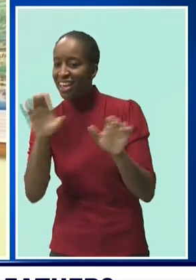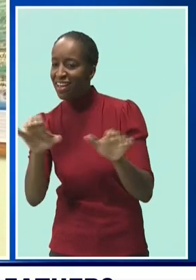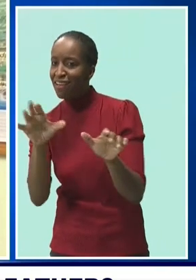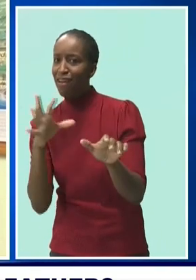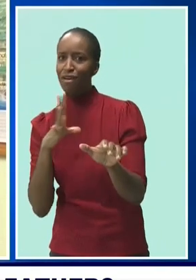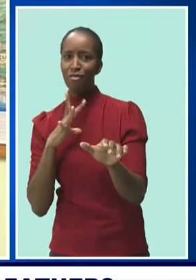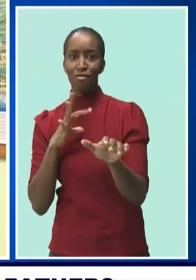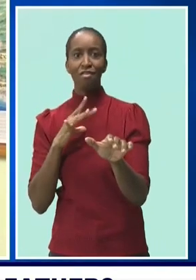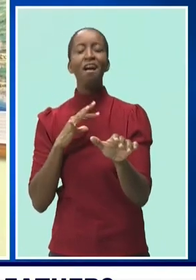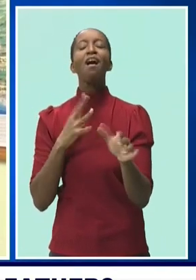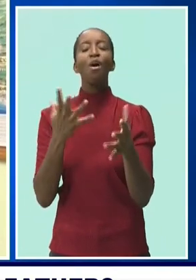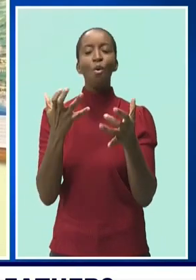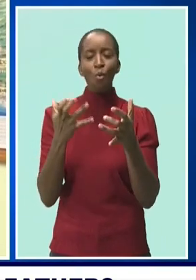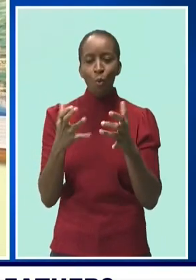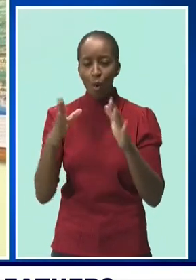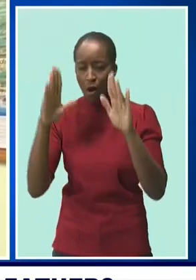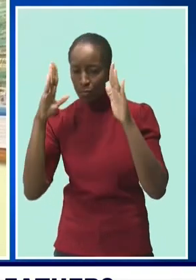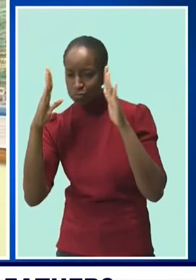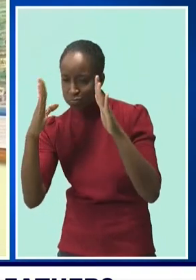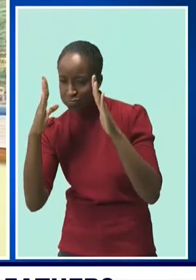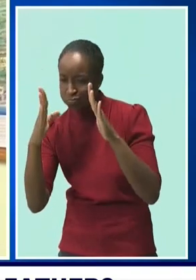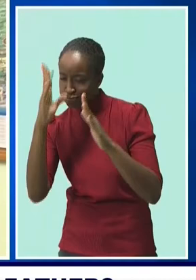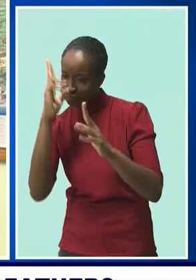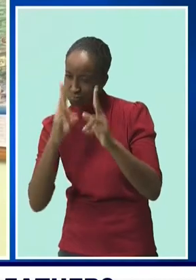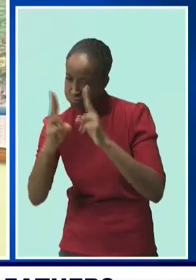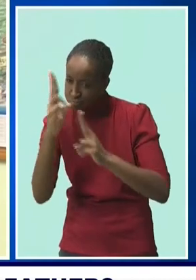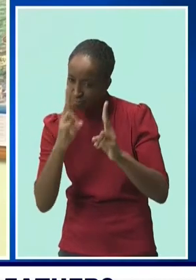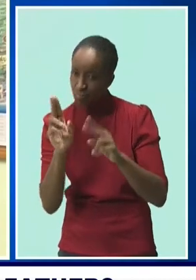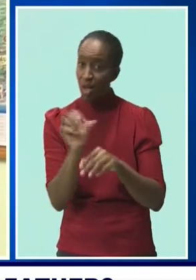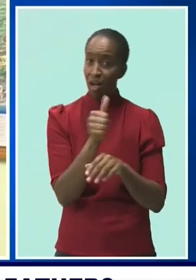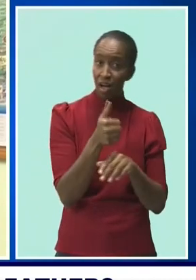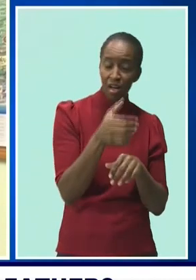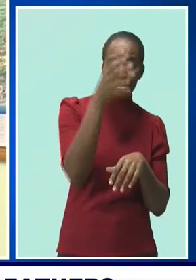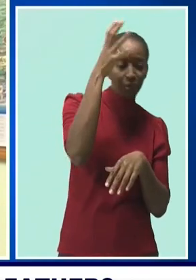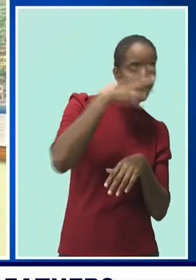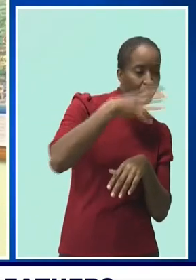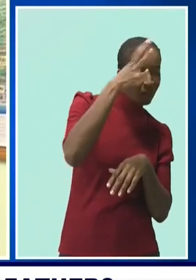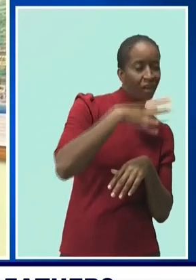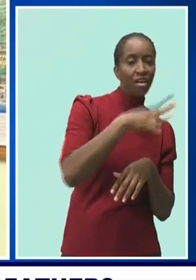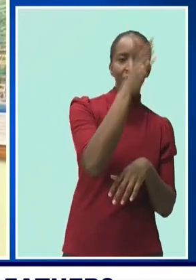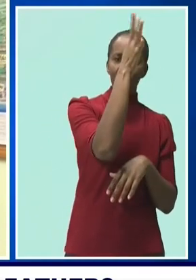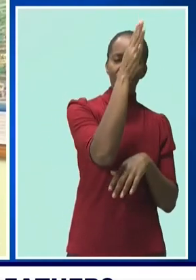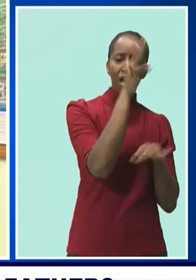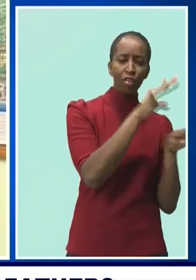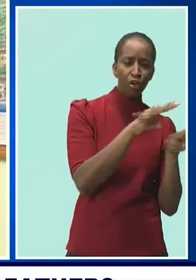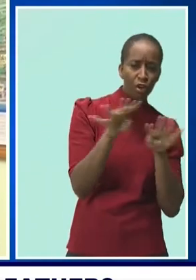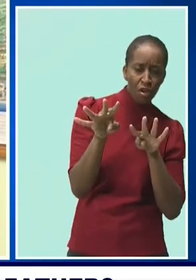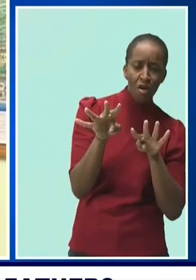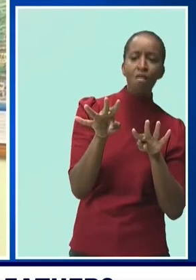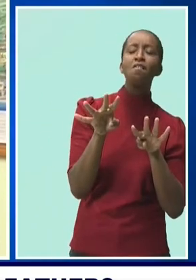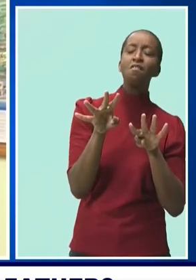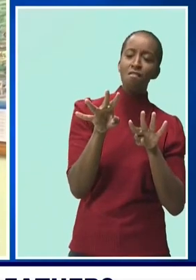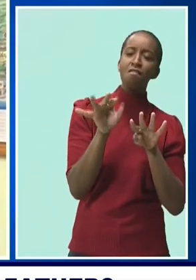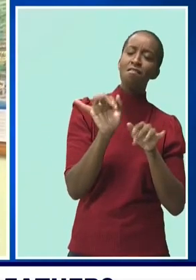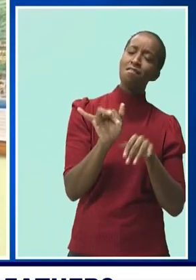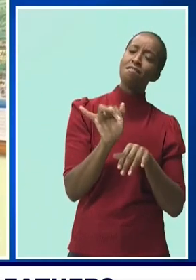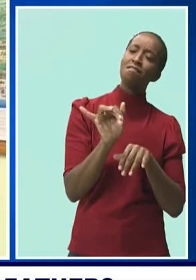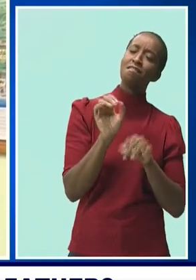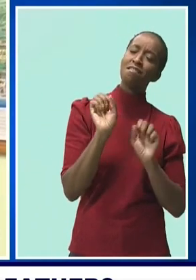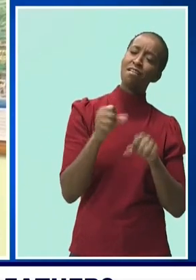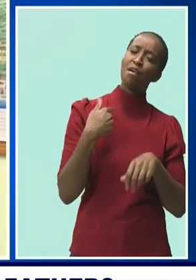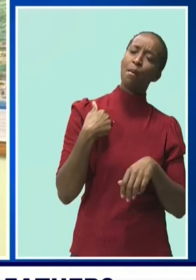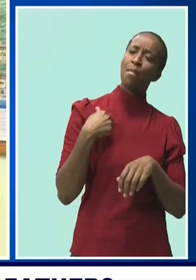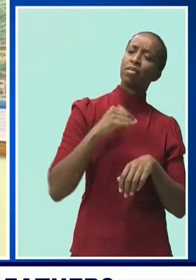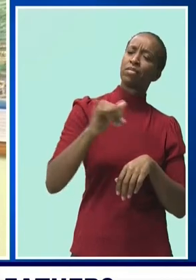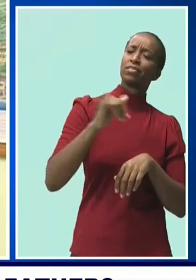role models or those individuals who can act as role models for other fathers or other young men coming up, you know. So this was part of our